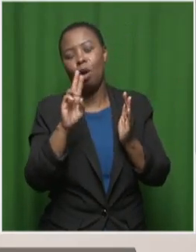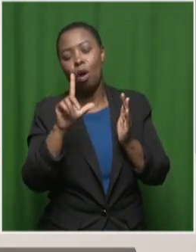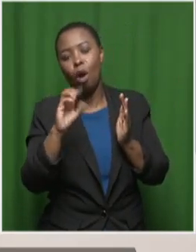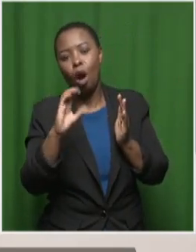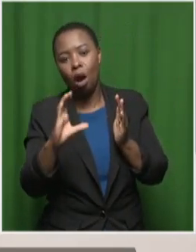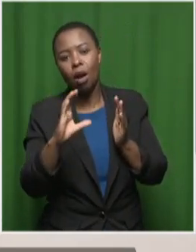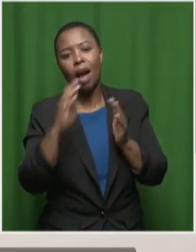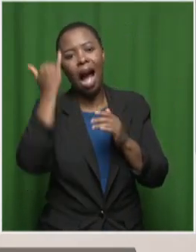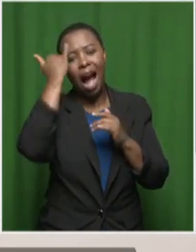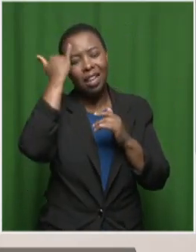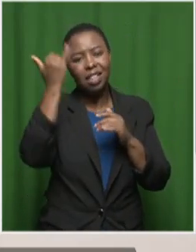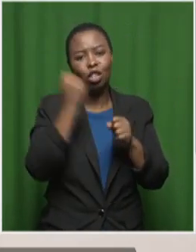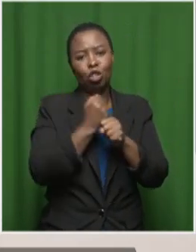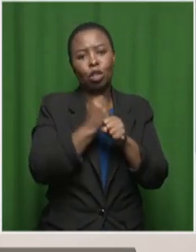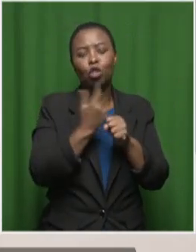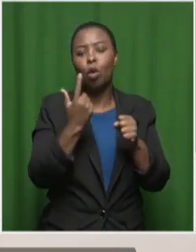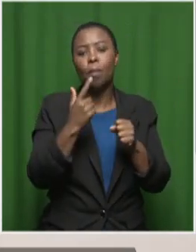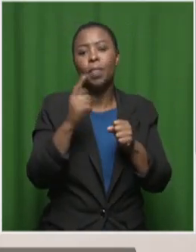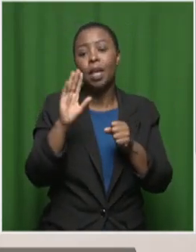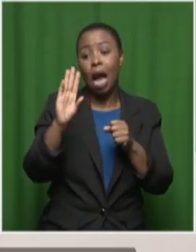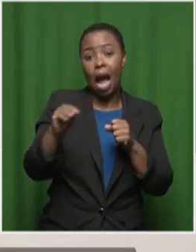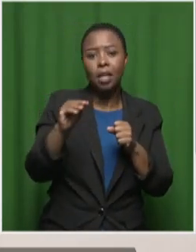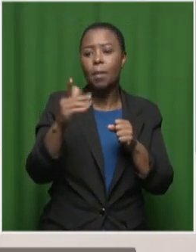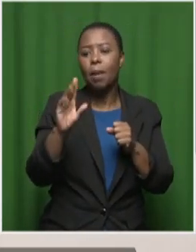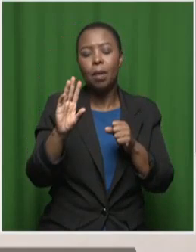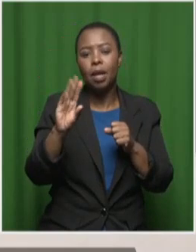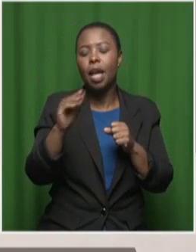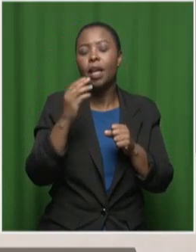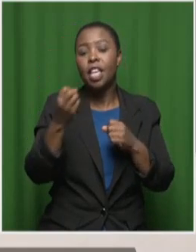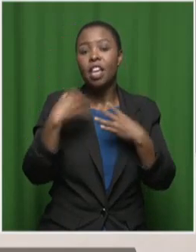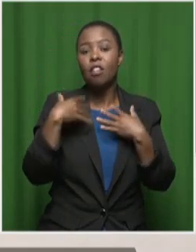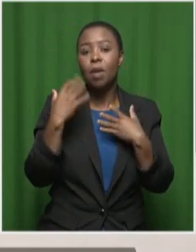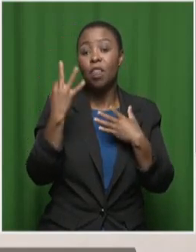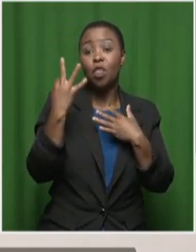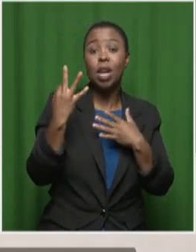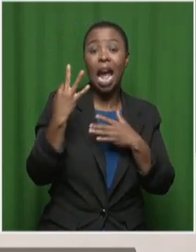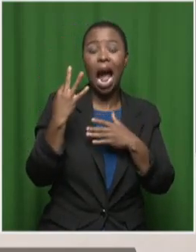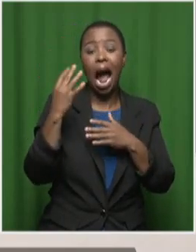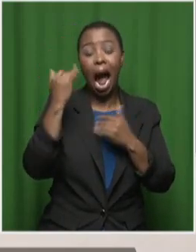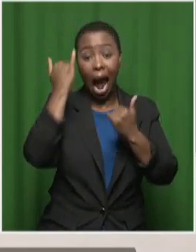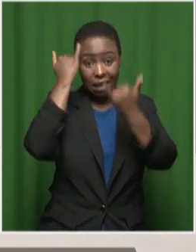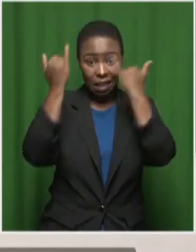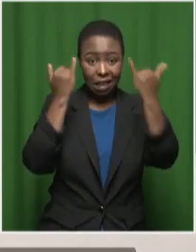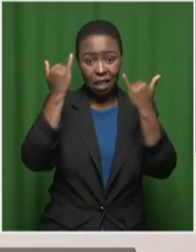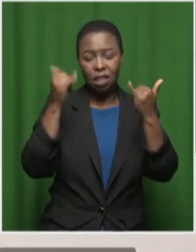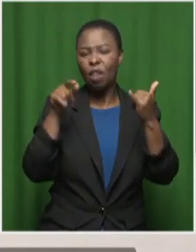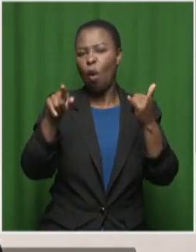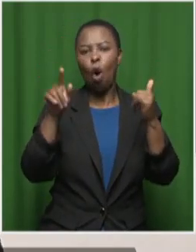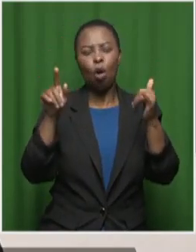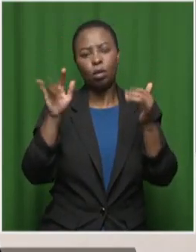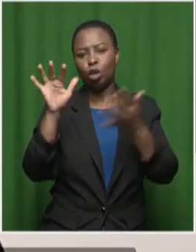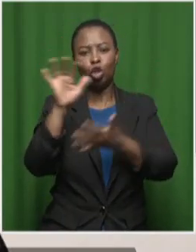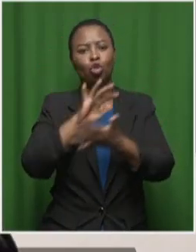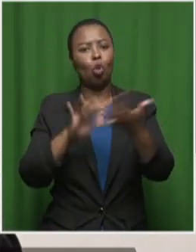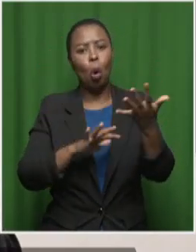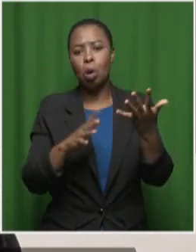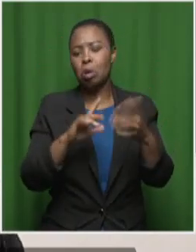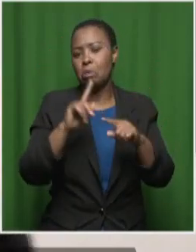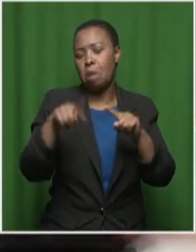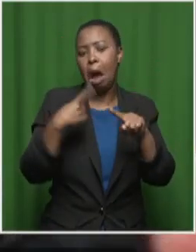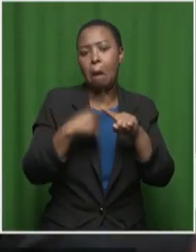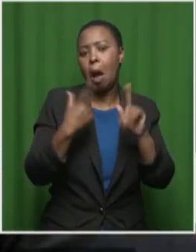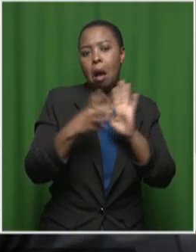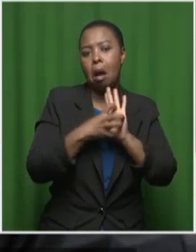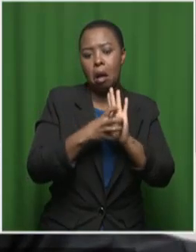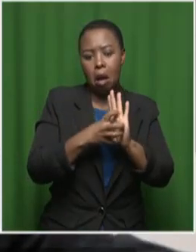For example, you asked chat GPT, give me three ideas for a story about, let's say, a man